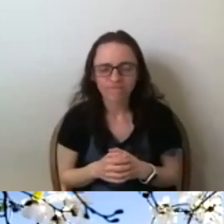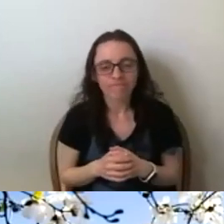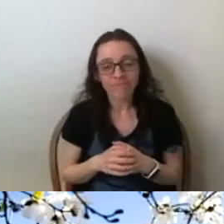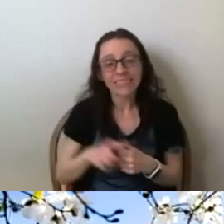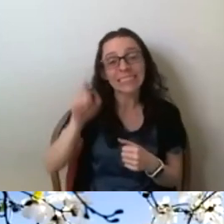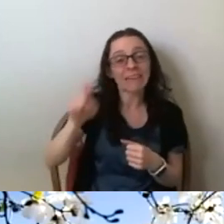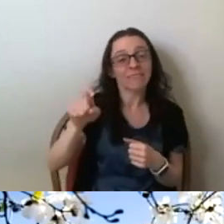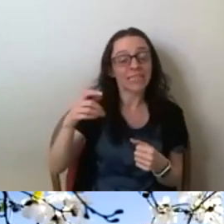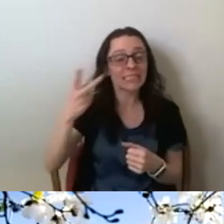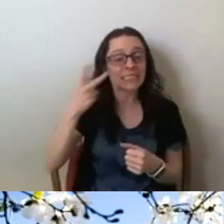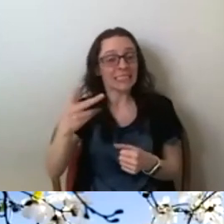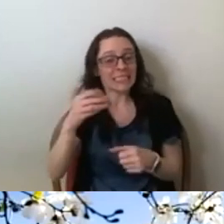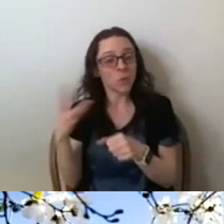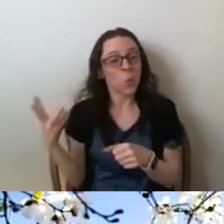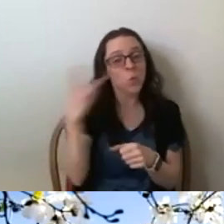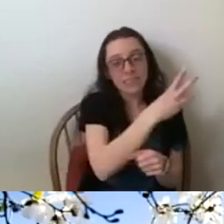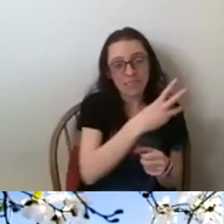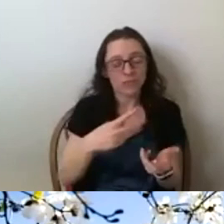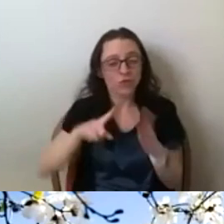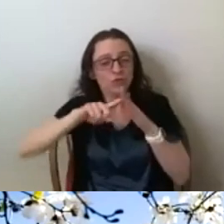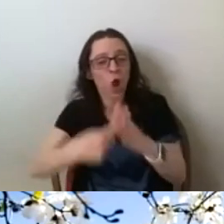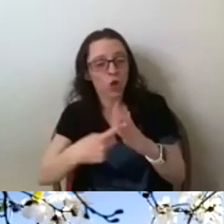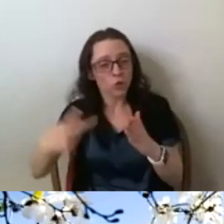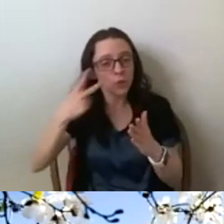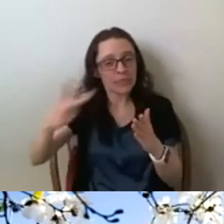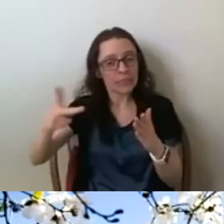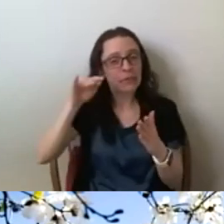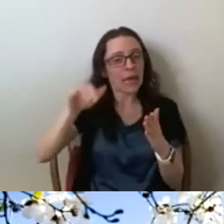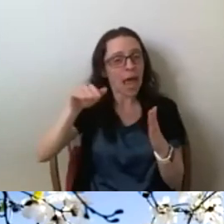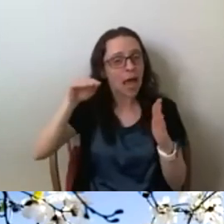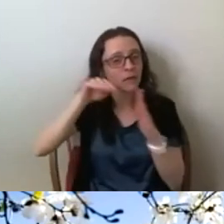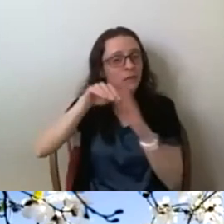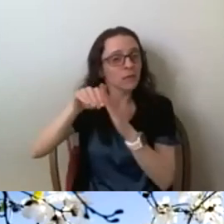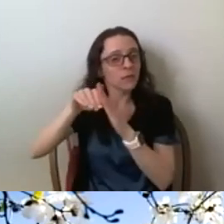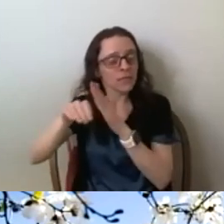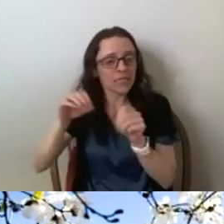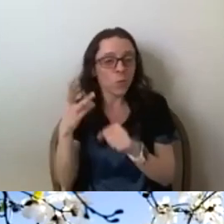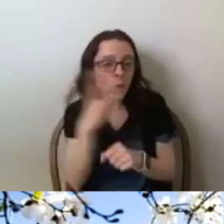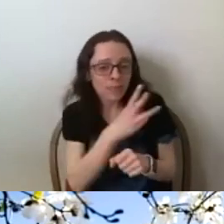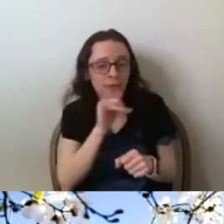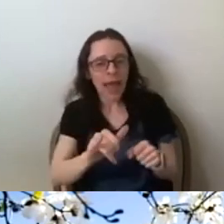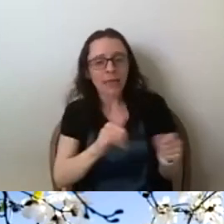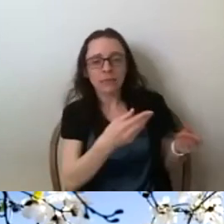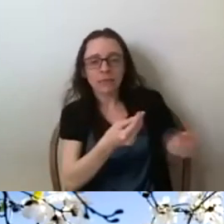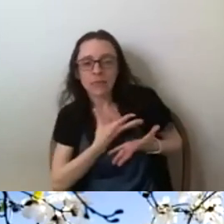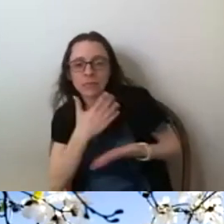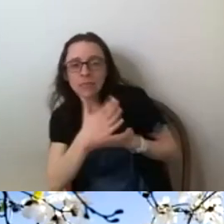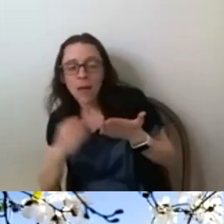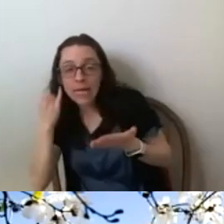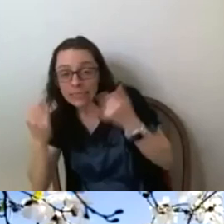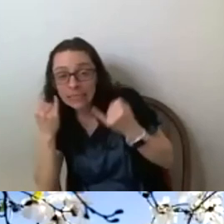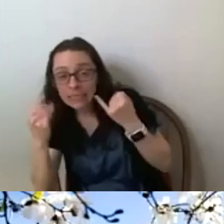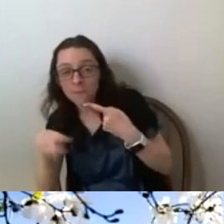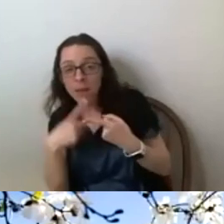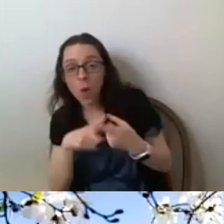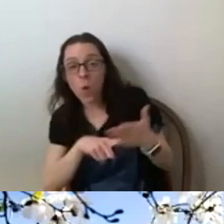West, uh, sort of underpinning the, underpinning the investigation. Um, but you know, it's sort of a non-answer, but, um, it's, it's actually